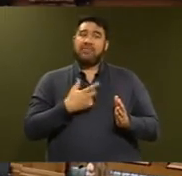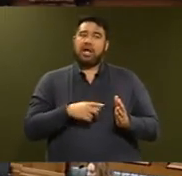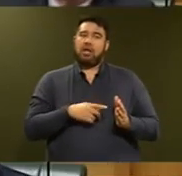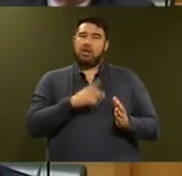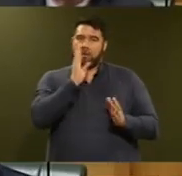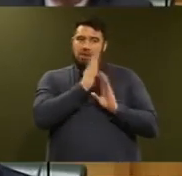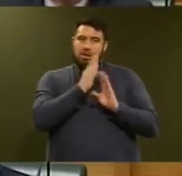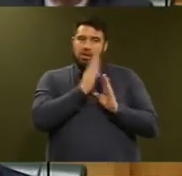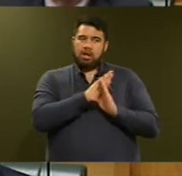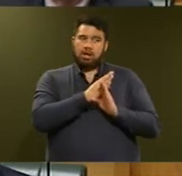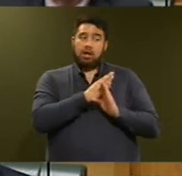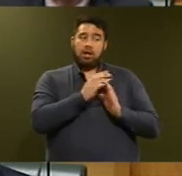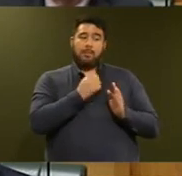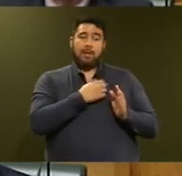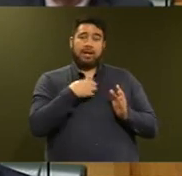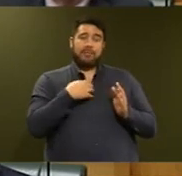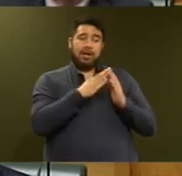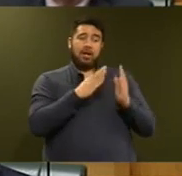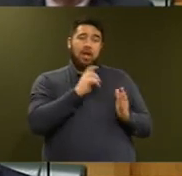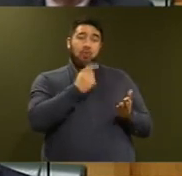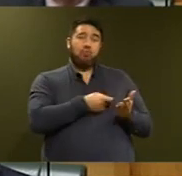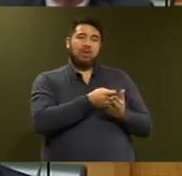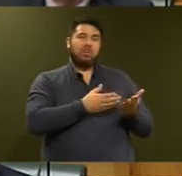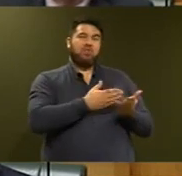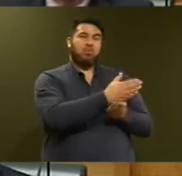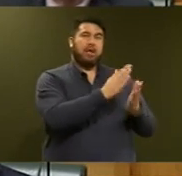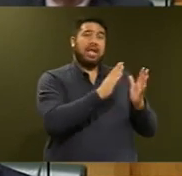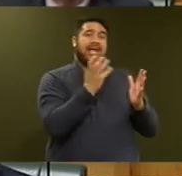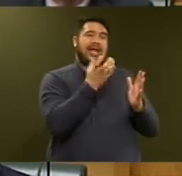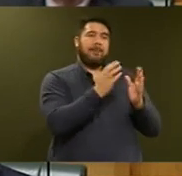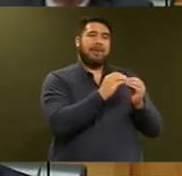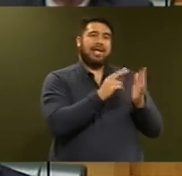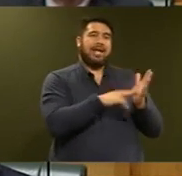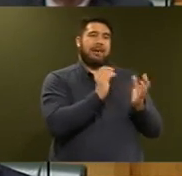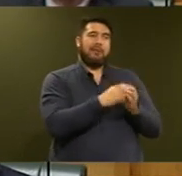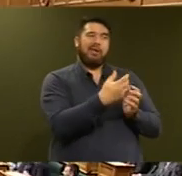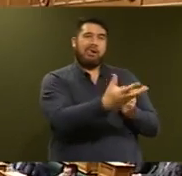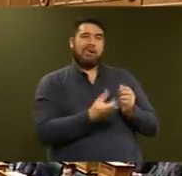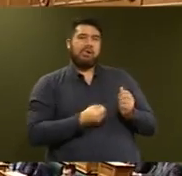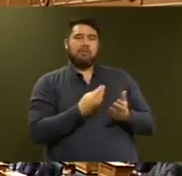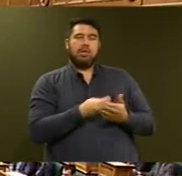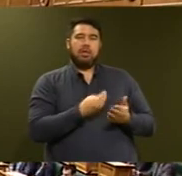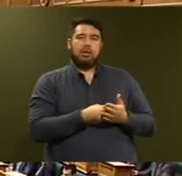I'm not aware that they are and if the member has information about that I'd be happy to look into it.